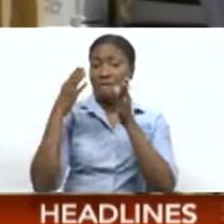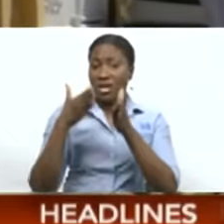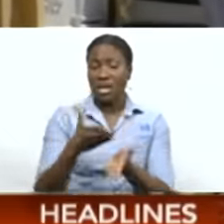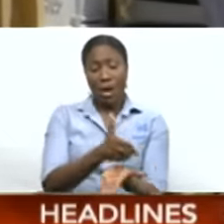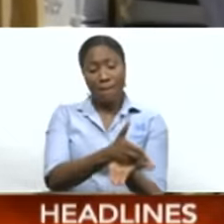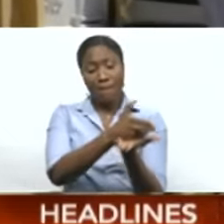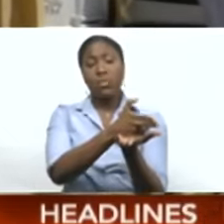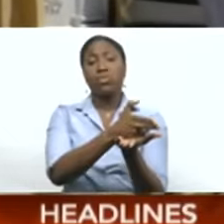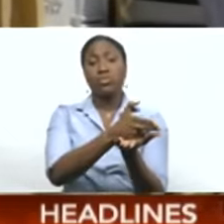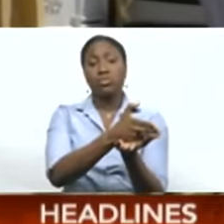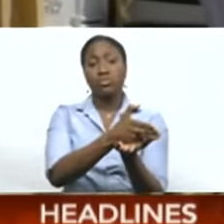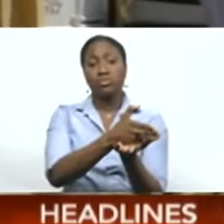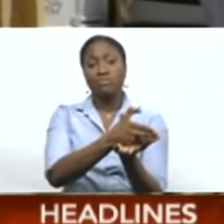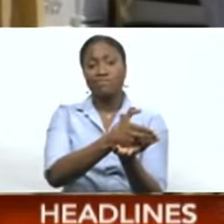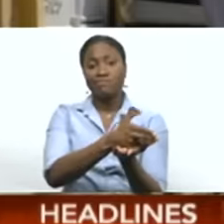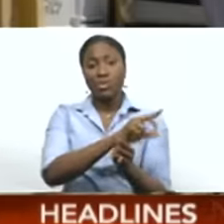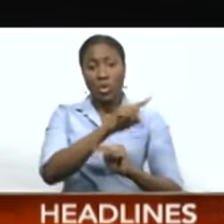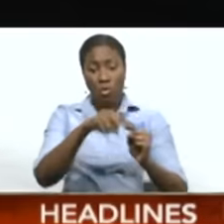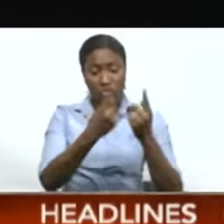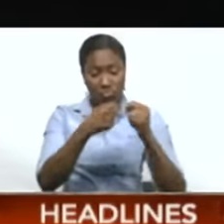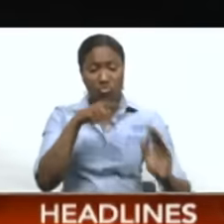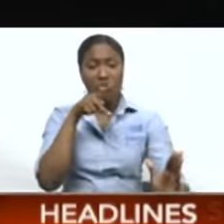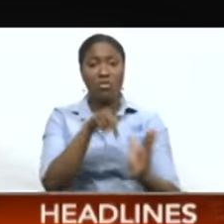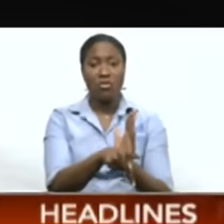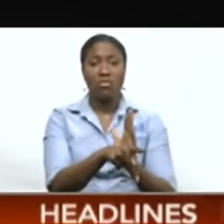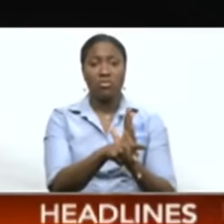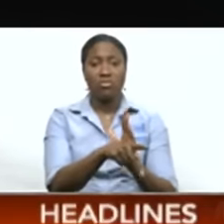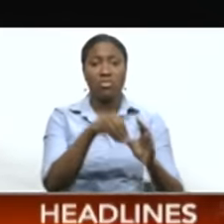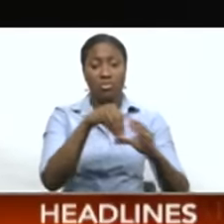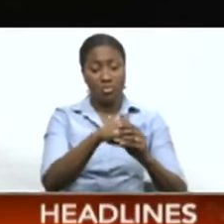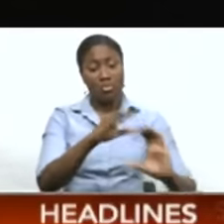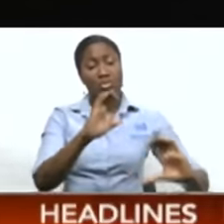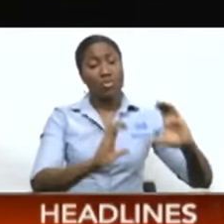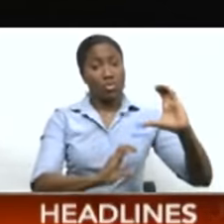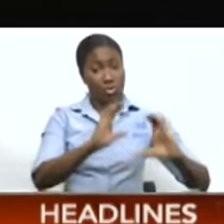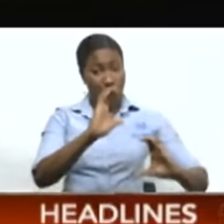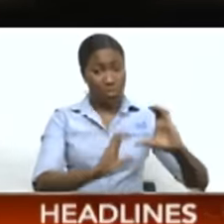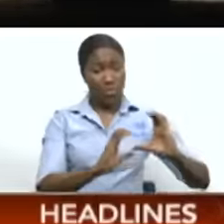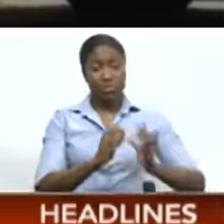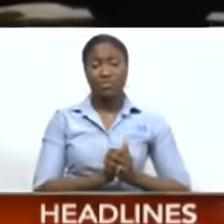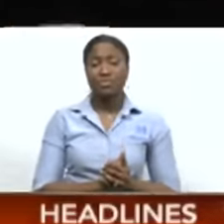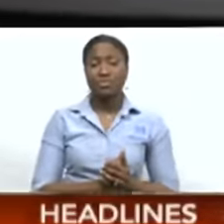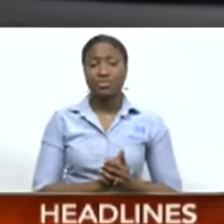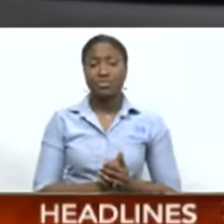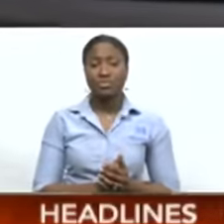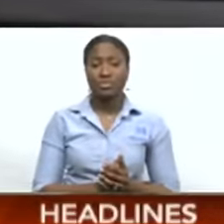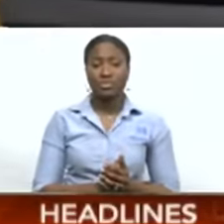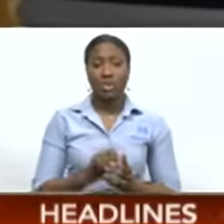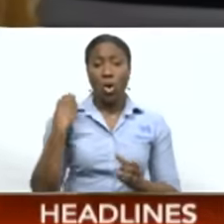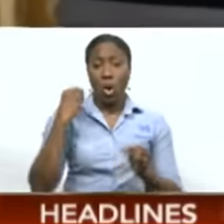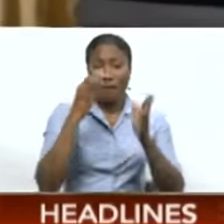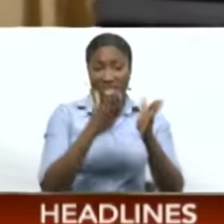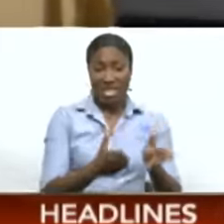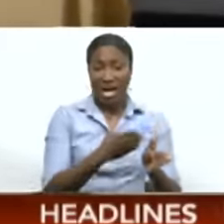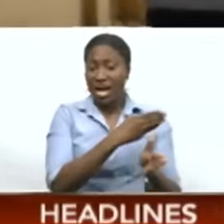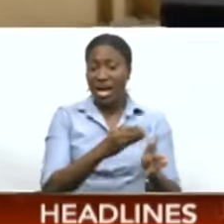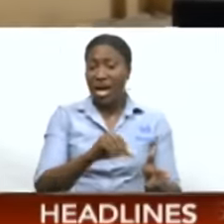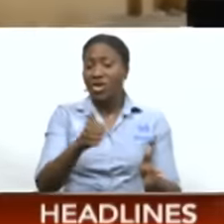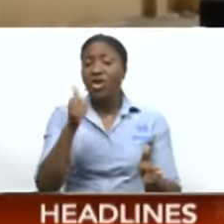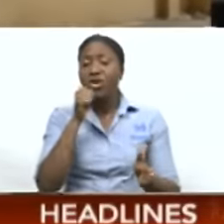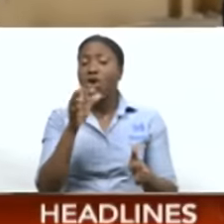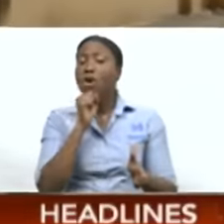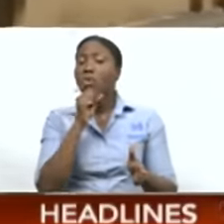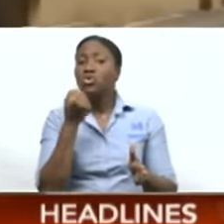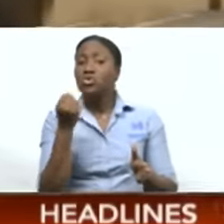wounded during an assassination attempt on the life of a deputy prisons commissioner. Officer Phipps and a 12-year-old girl were injured.